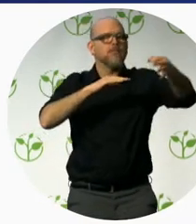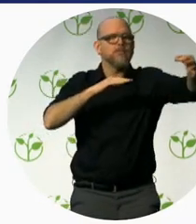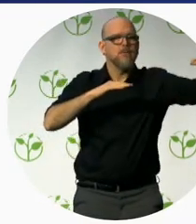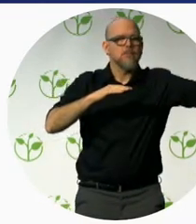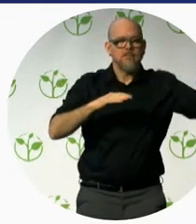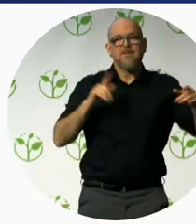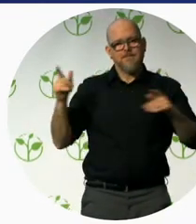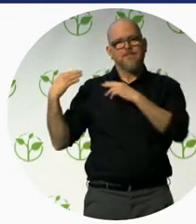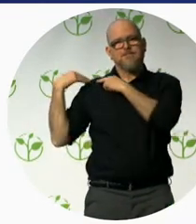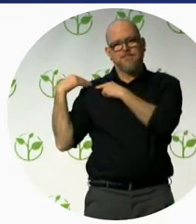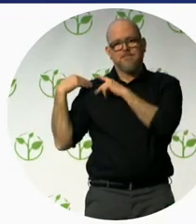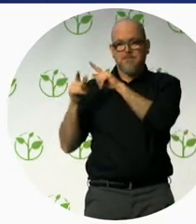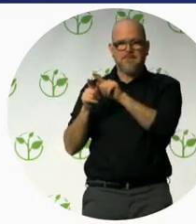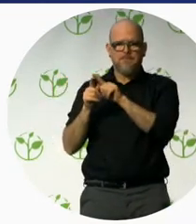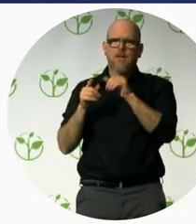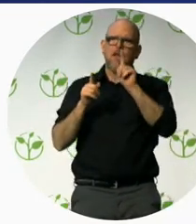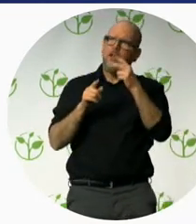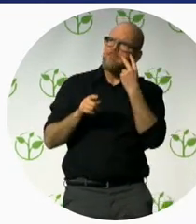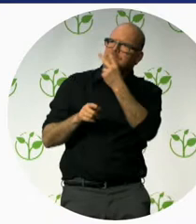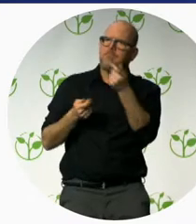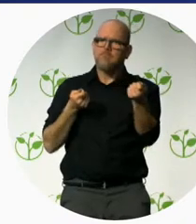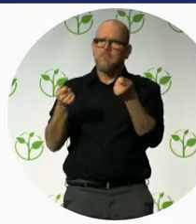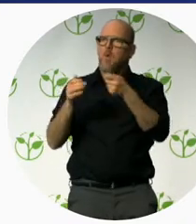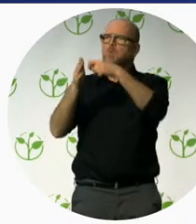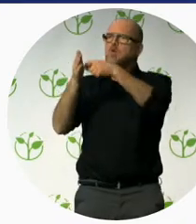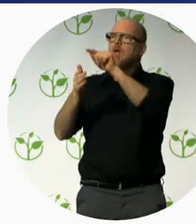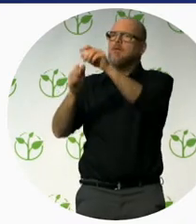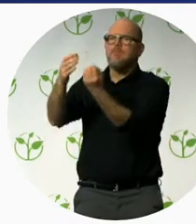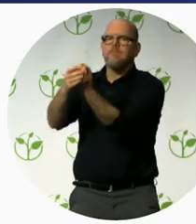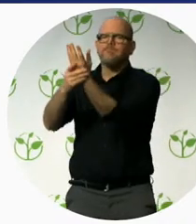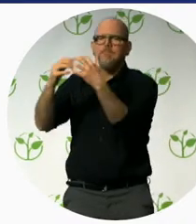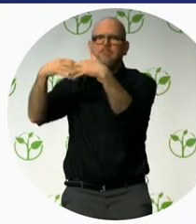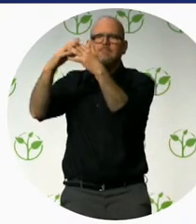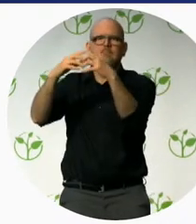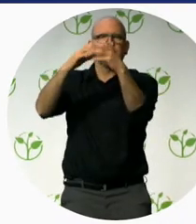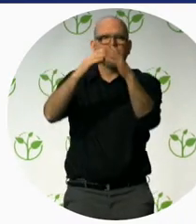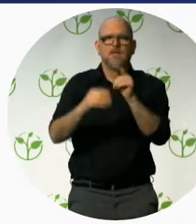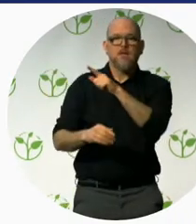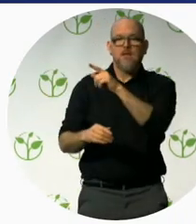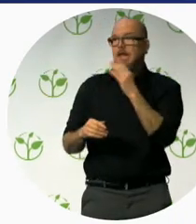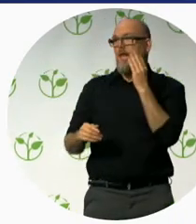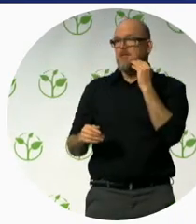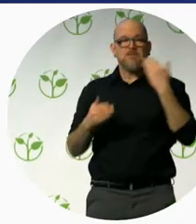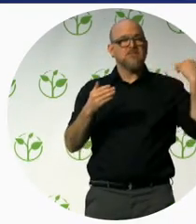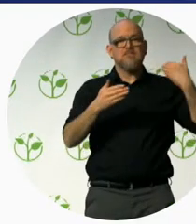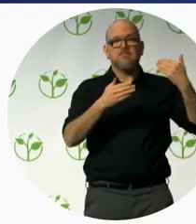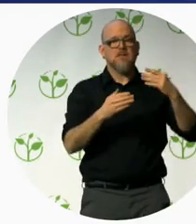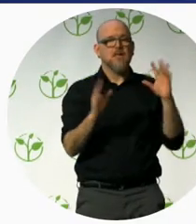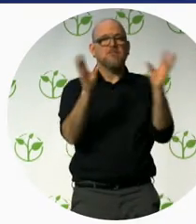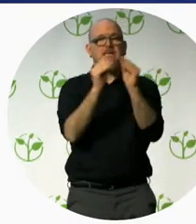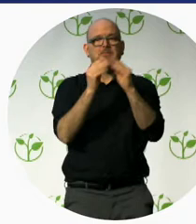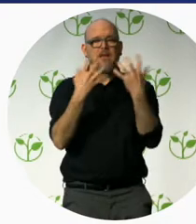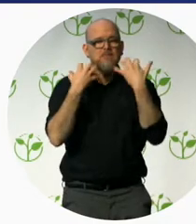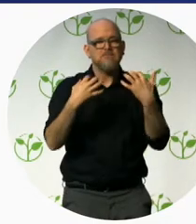of several projects and worked on conferences and seminars on accessibility in Spain and Spanish-speaking countries. And